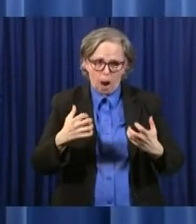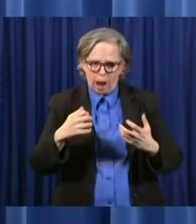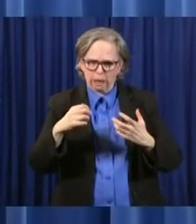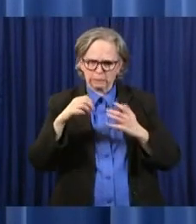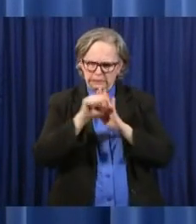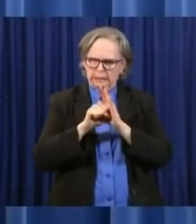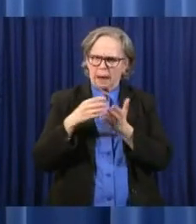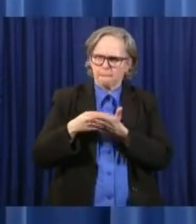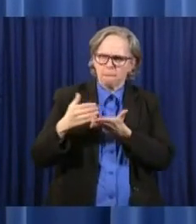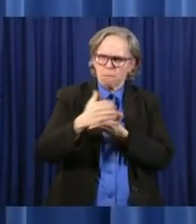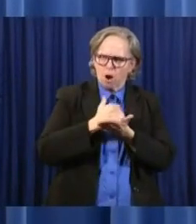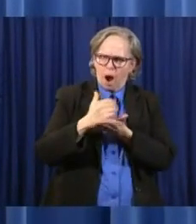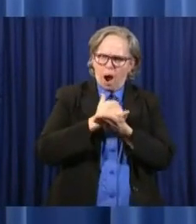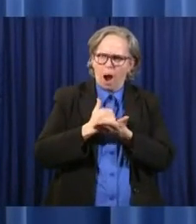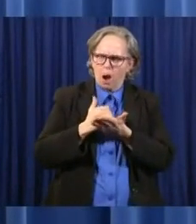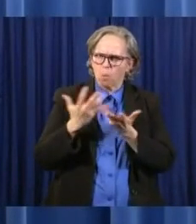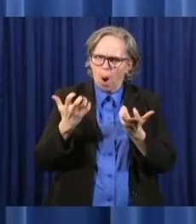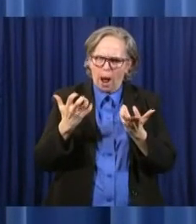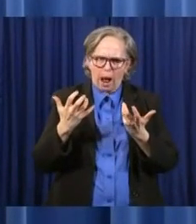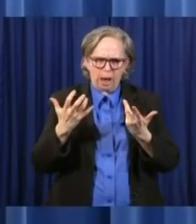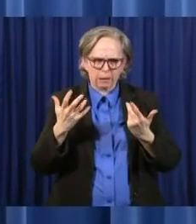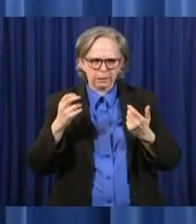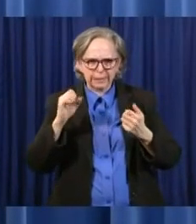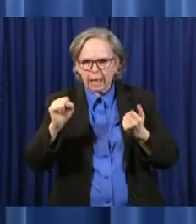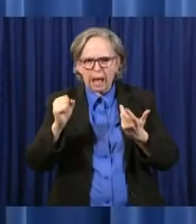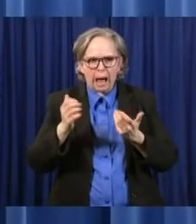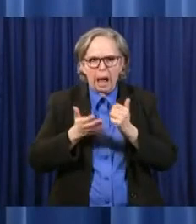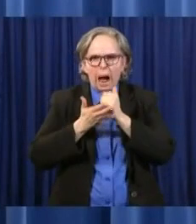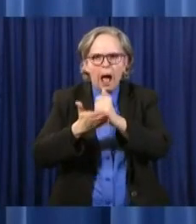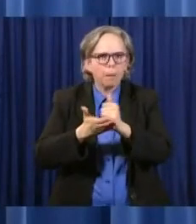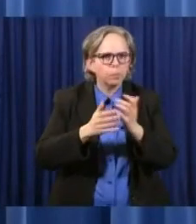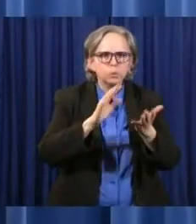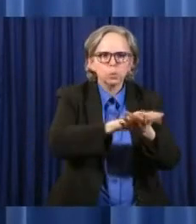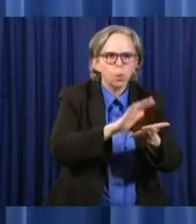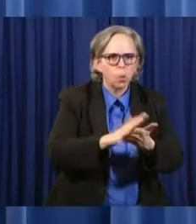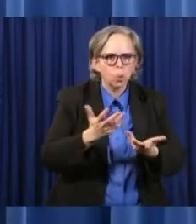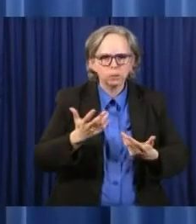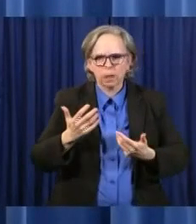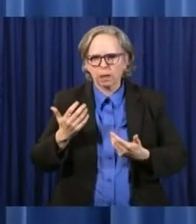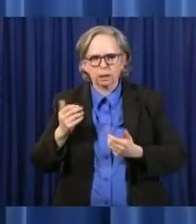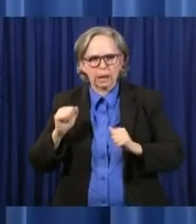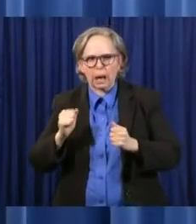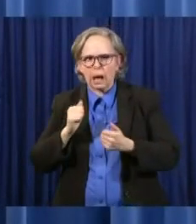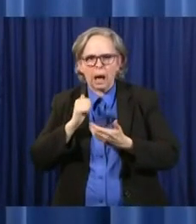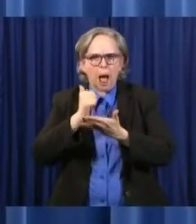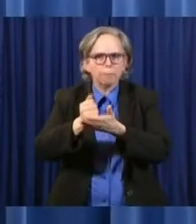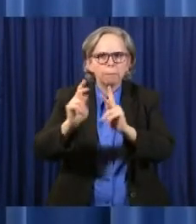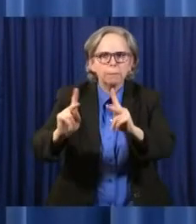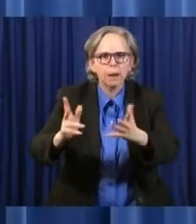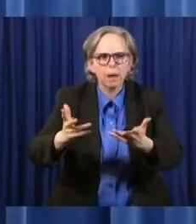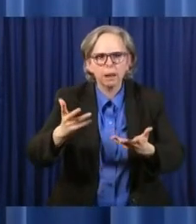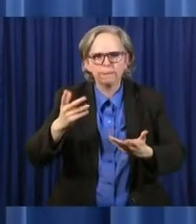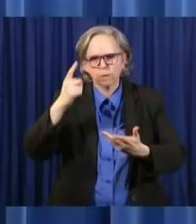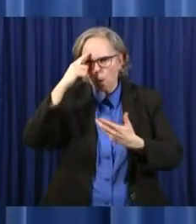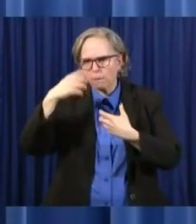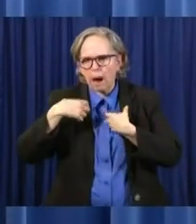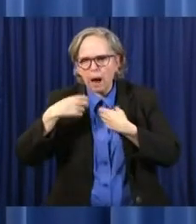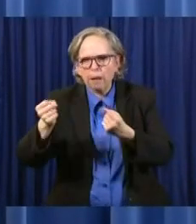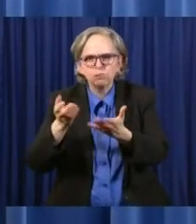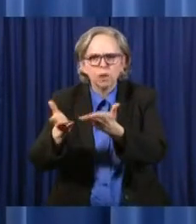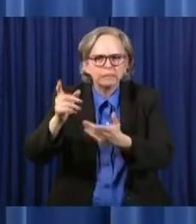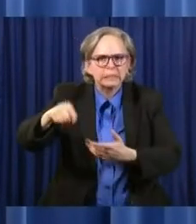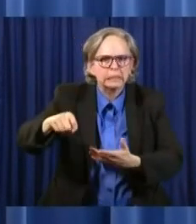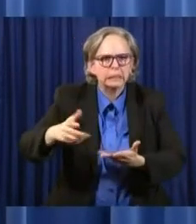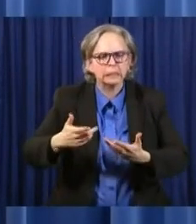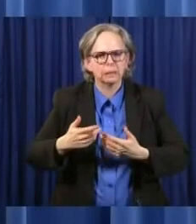in directly impacts schools. It directly impacts our ability to help people with mental health problems. And so that's not, it's not irrelevant.